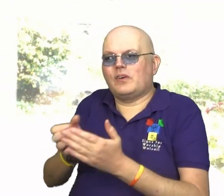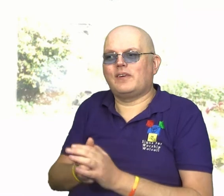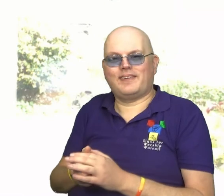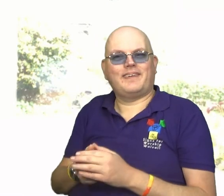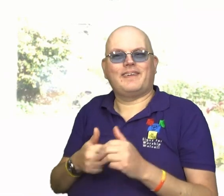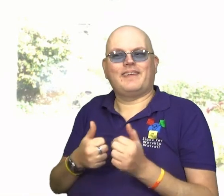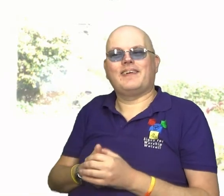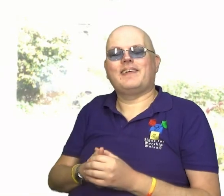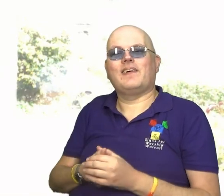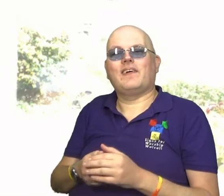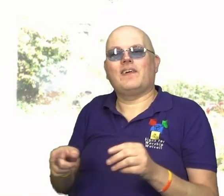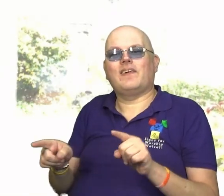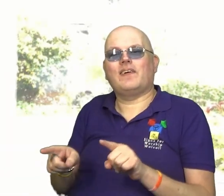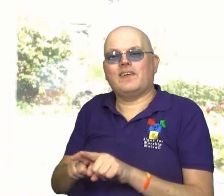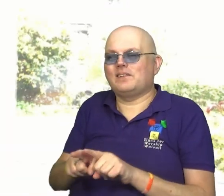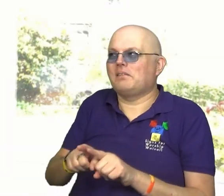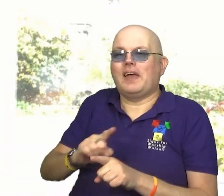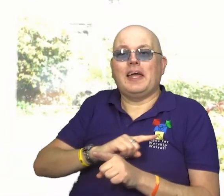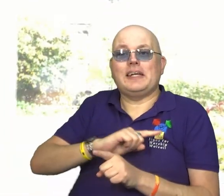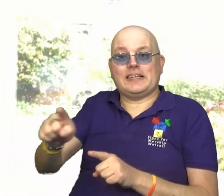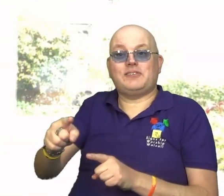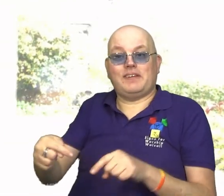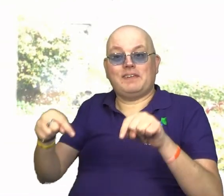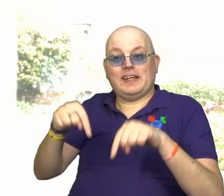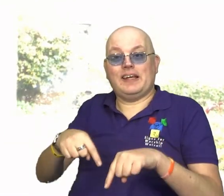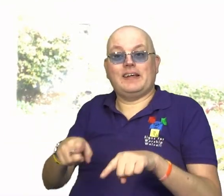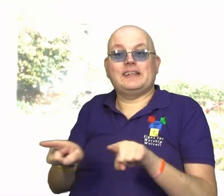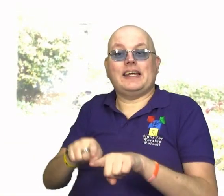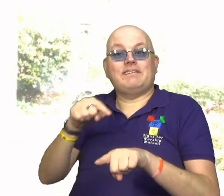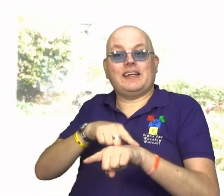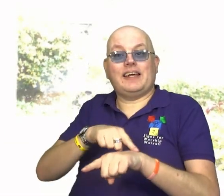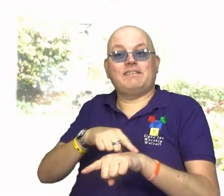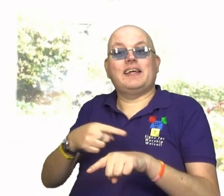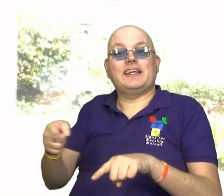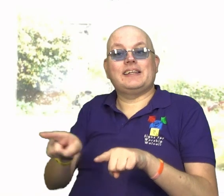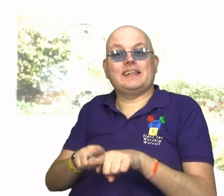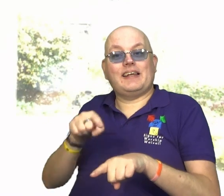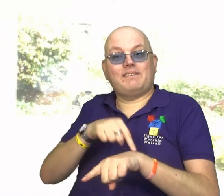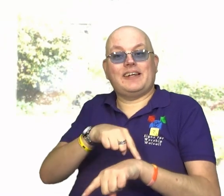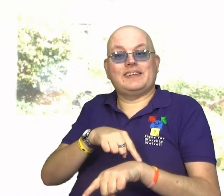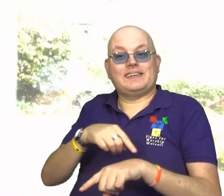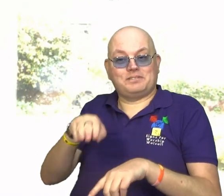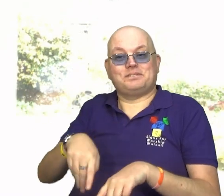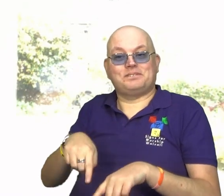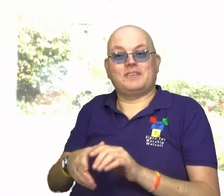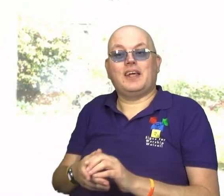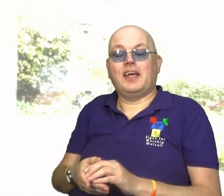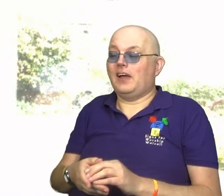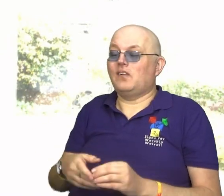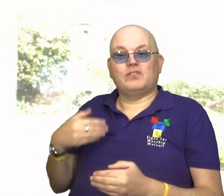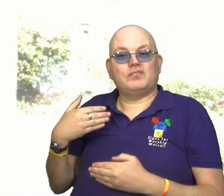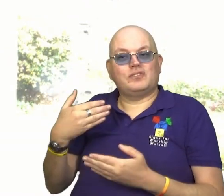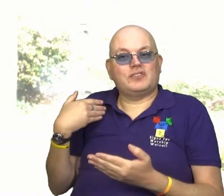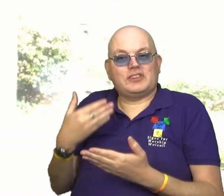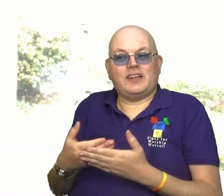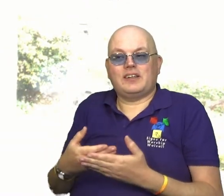of us it's always lovely and we'll be back here next week same time same place and in the meantime